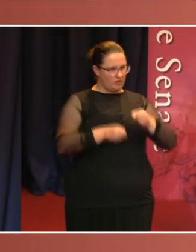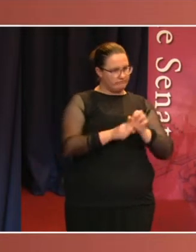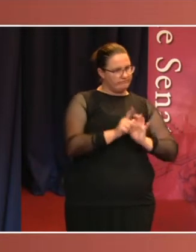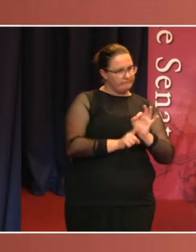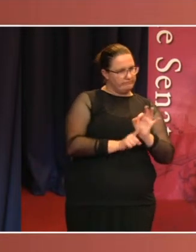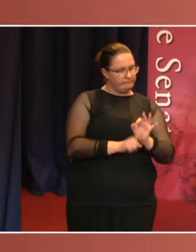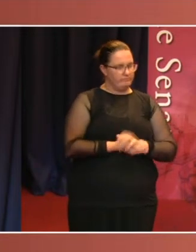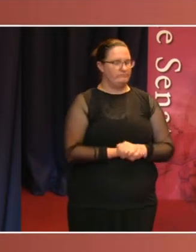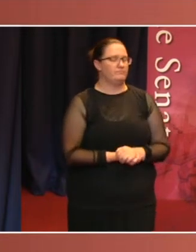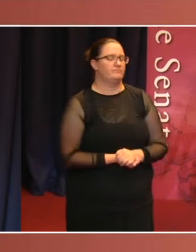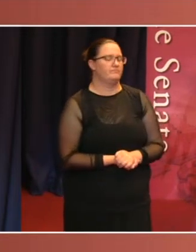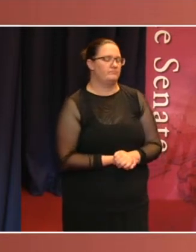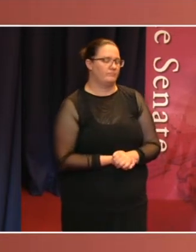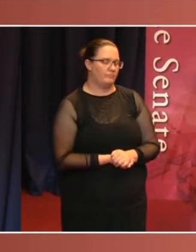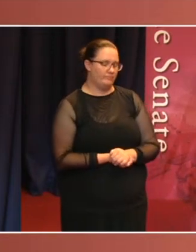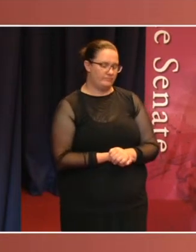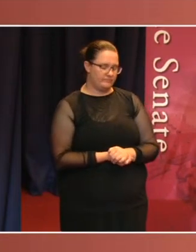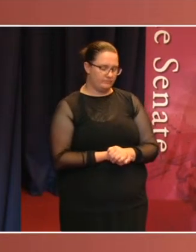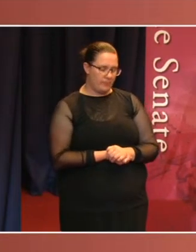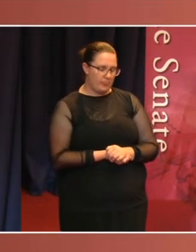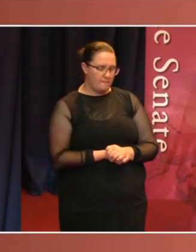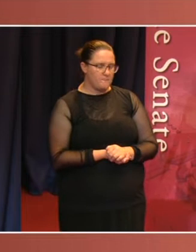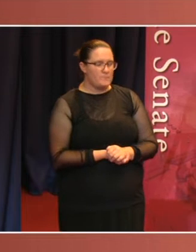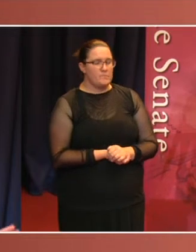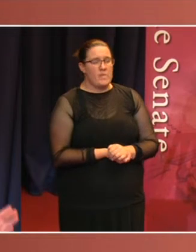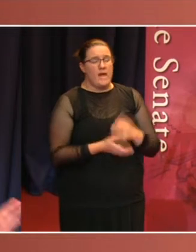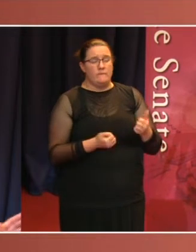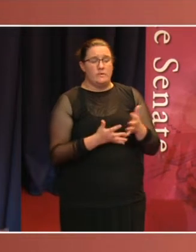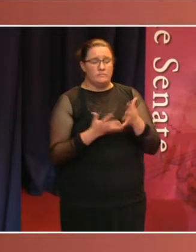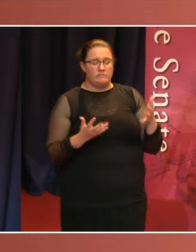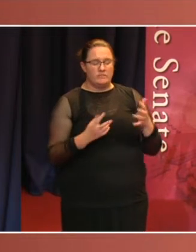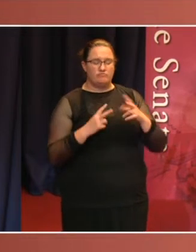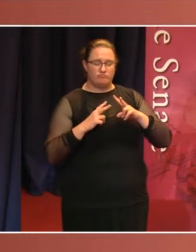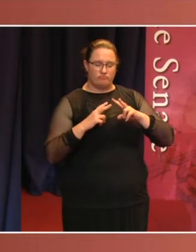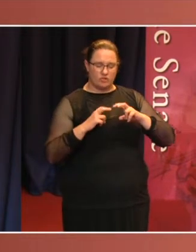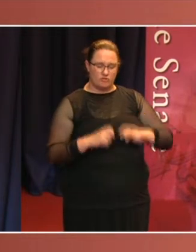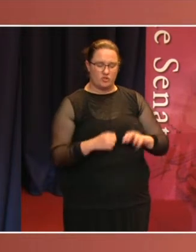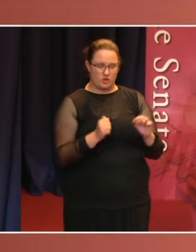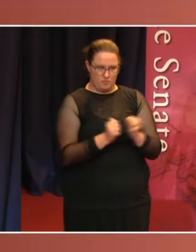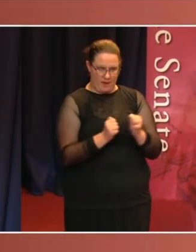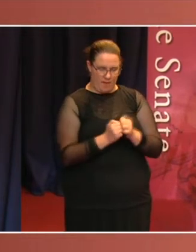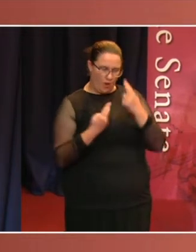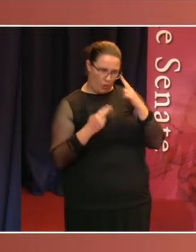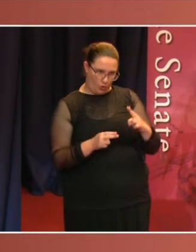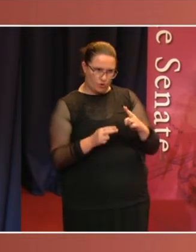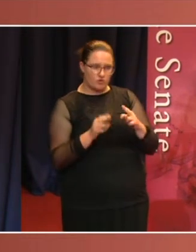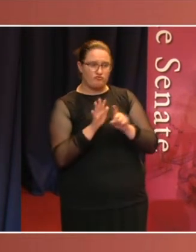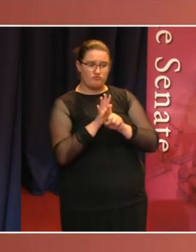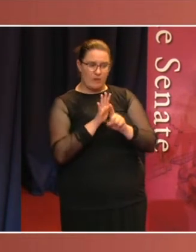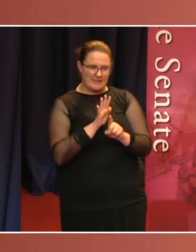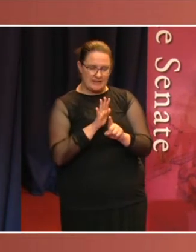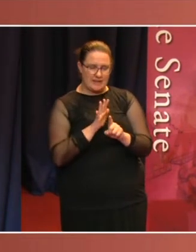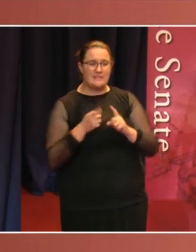The program's first major paper was representative still that Rachel just discussed, called